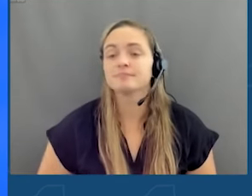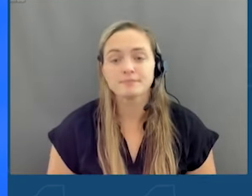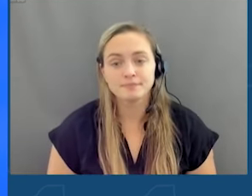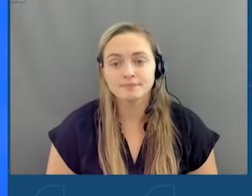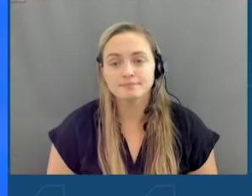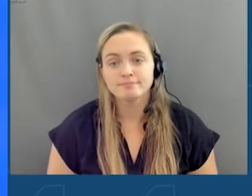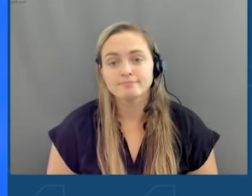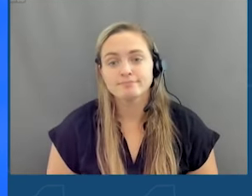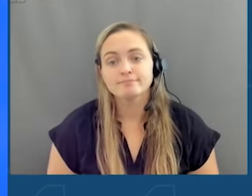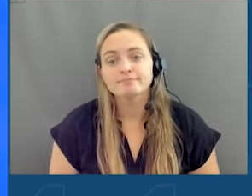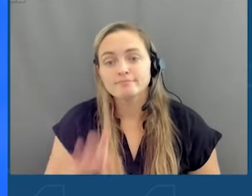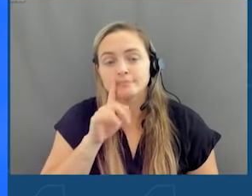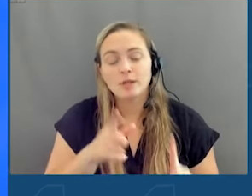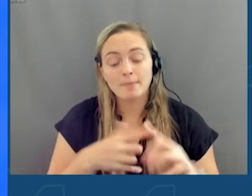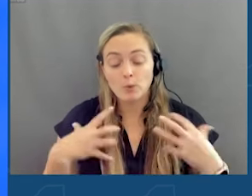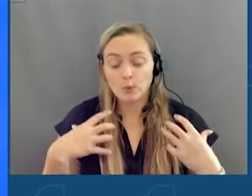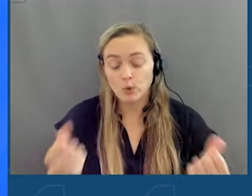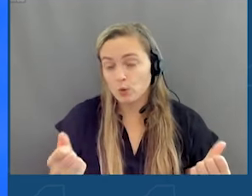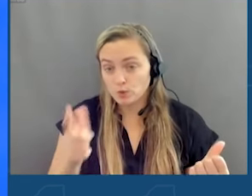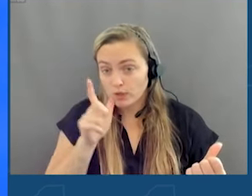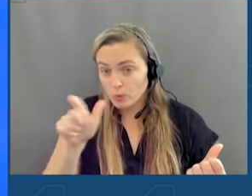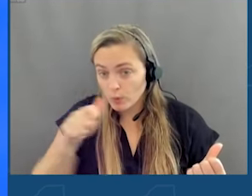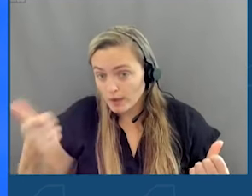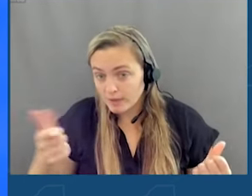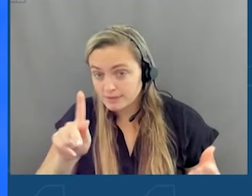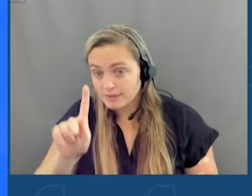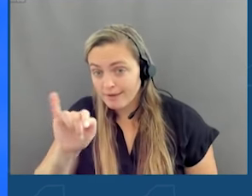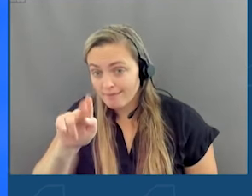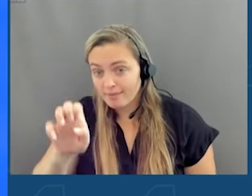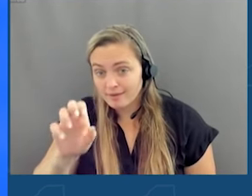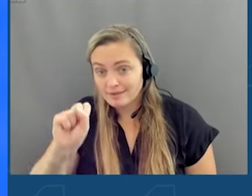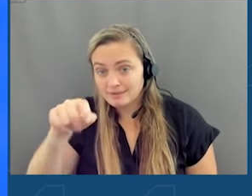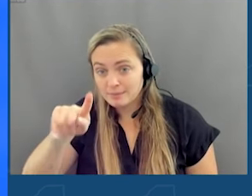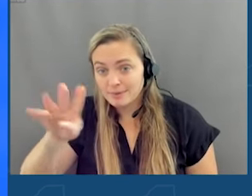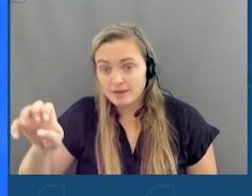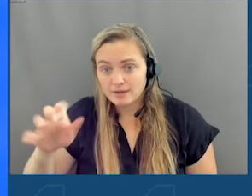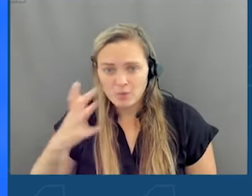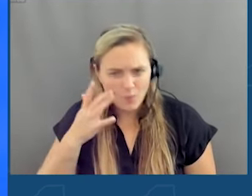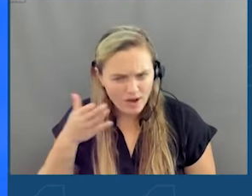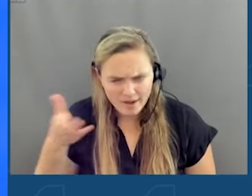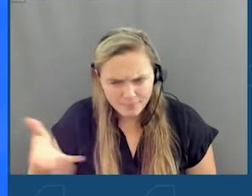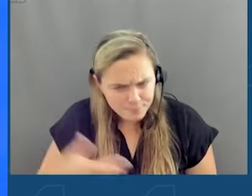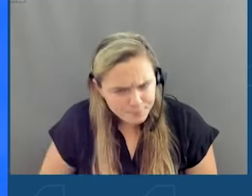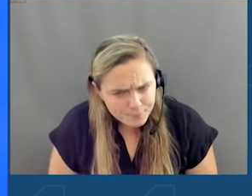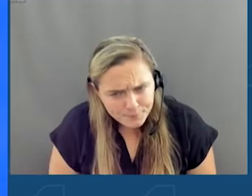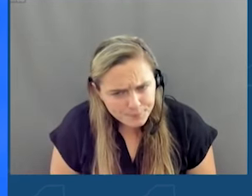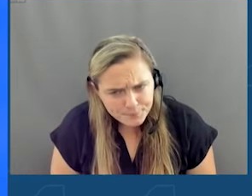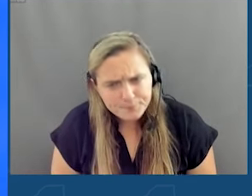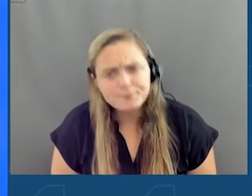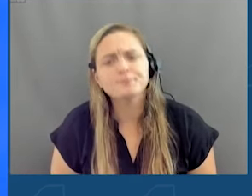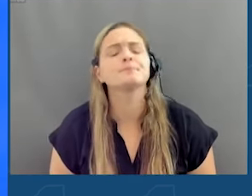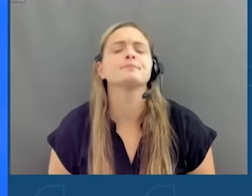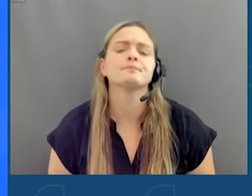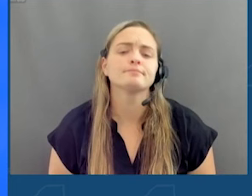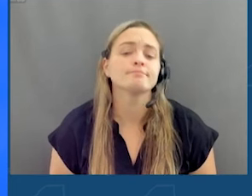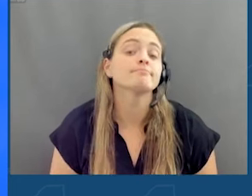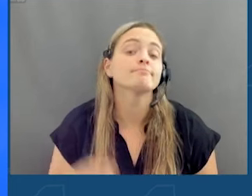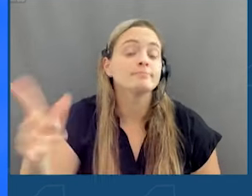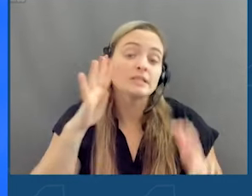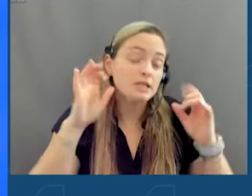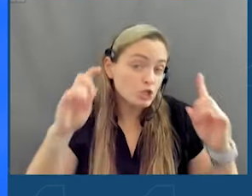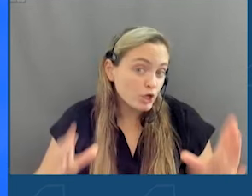Speaking of courage, you're going to hear from Kathleen Spence. Why Kathleen Spence? She's an educator,